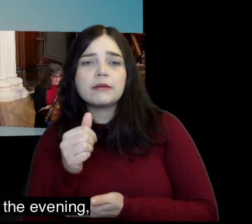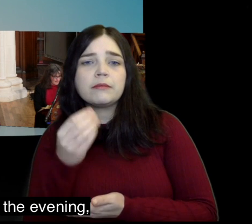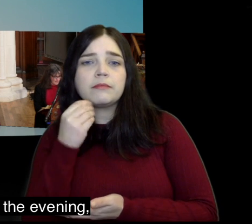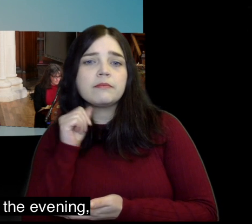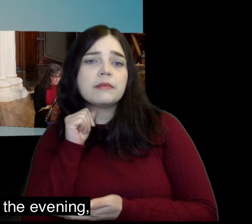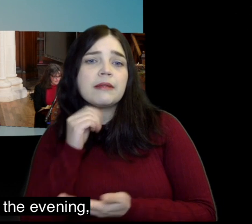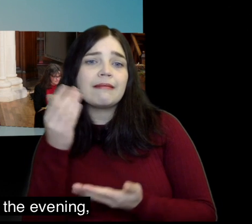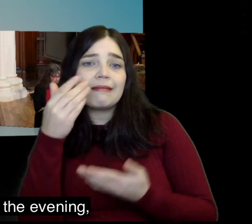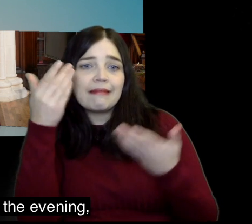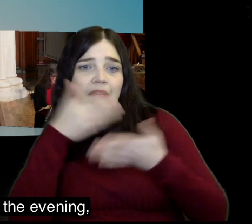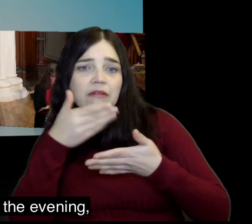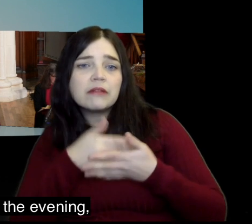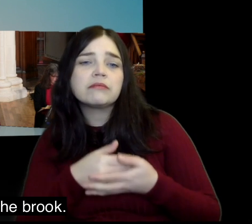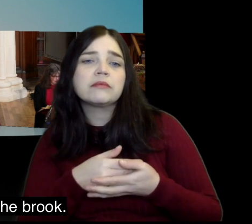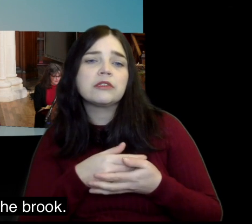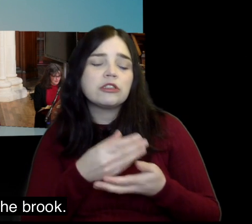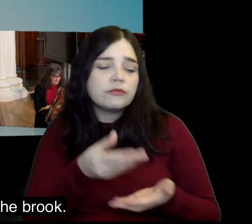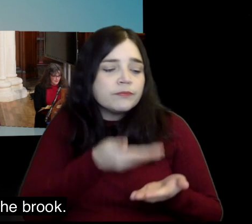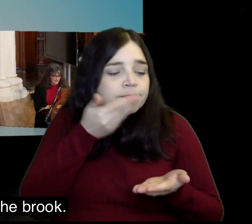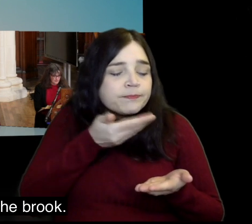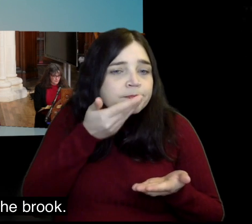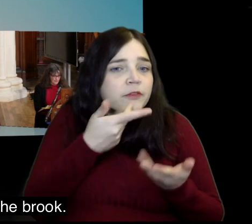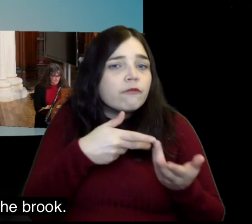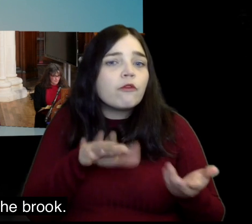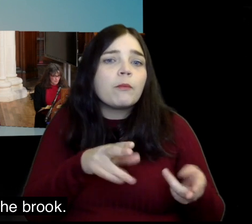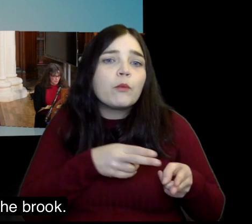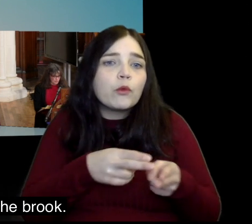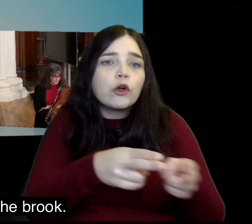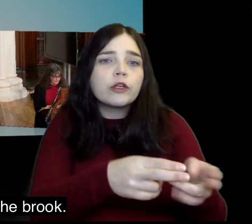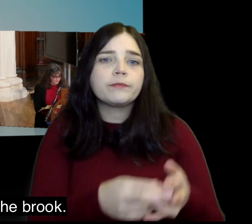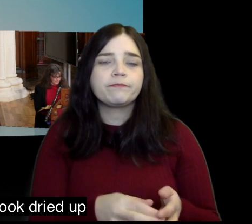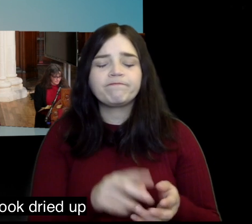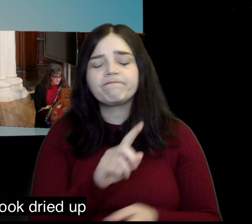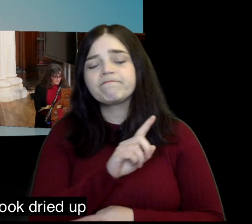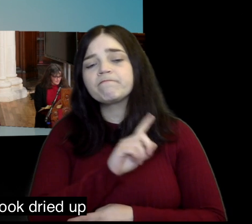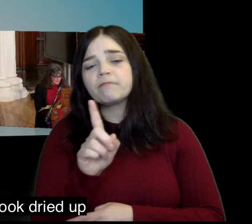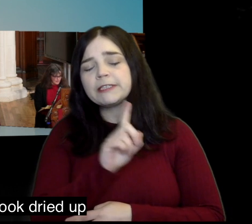and bread and meat in the evening and he drank from the brook